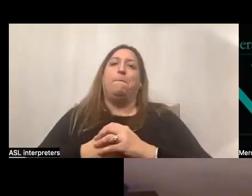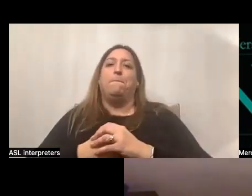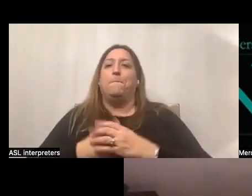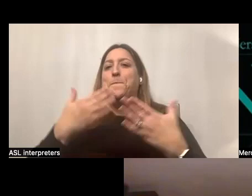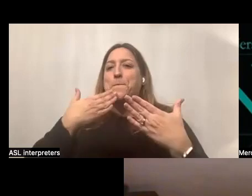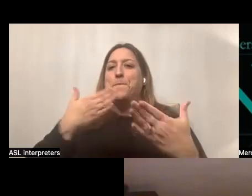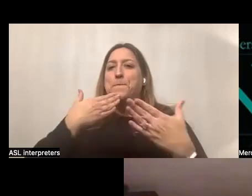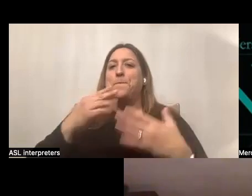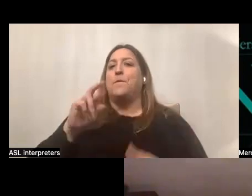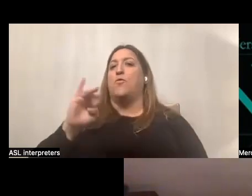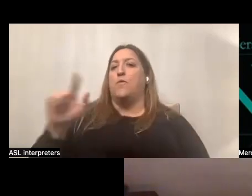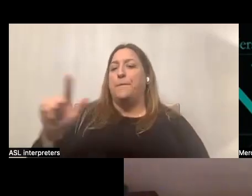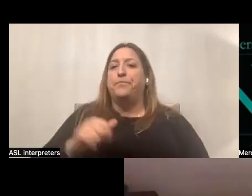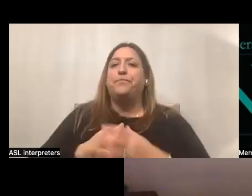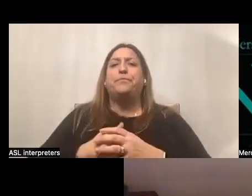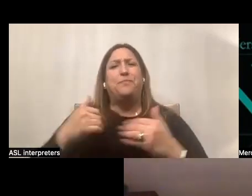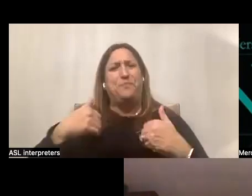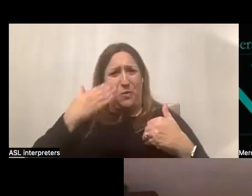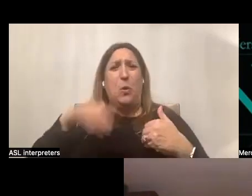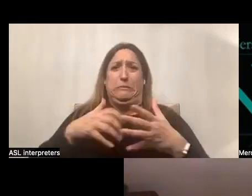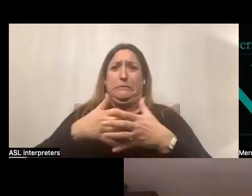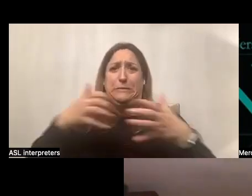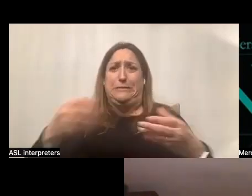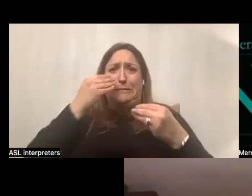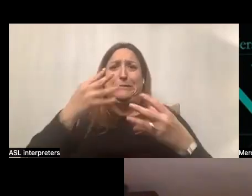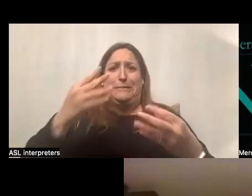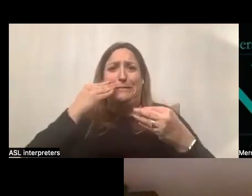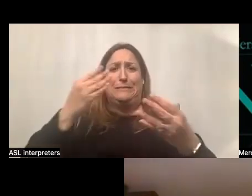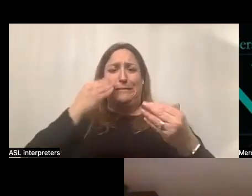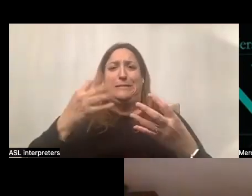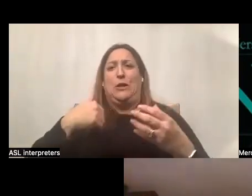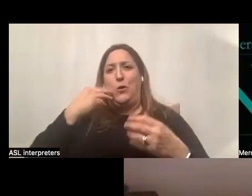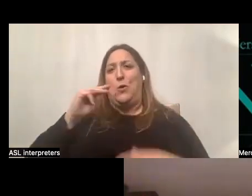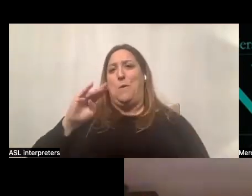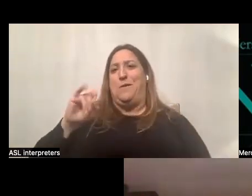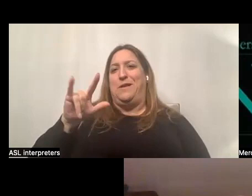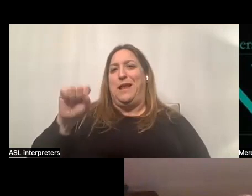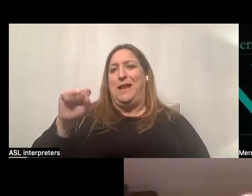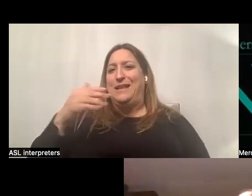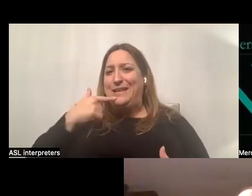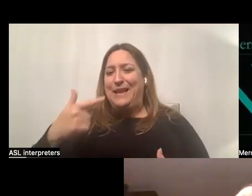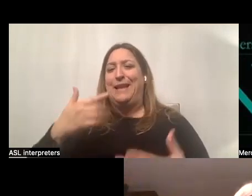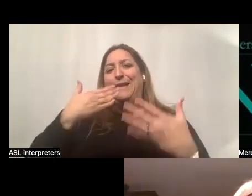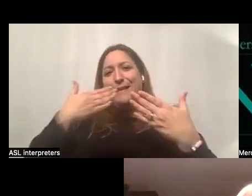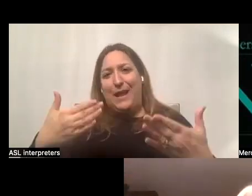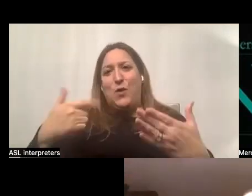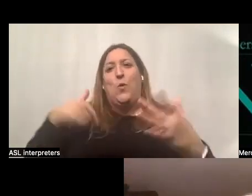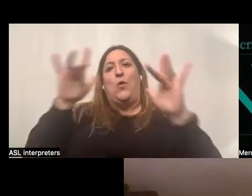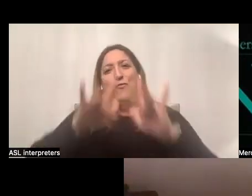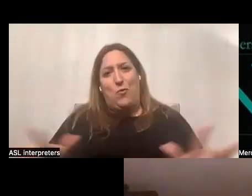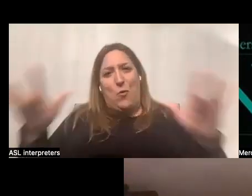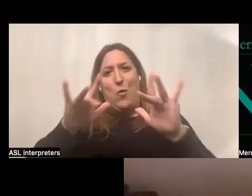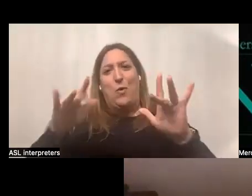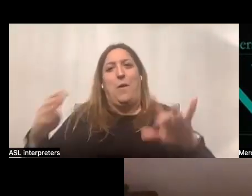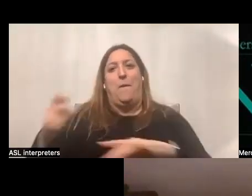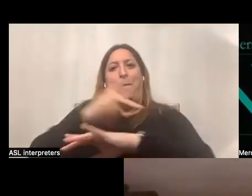you, Uh, I know this has a lot of information and I think, you know, as Mercedes said, thankfully we are recording this and you can go back